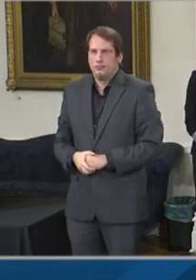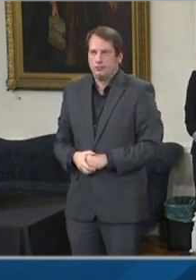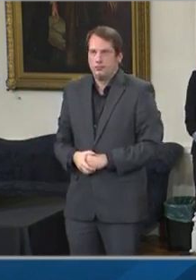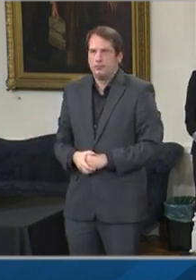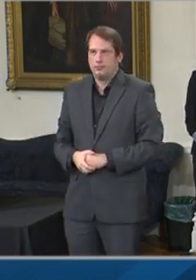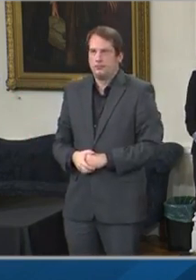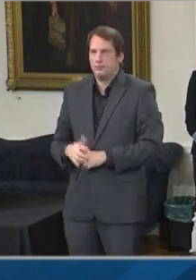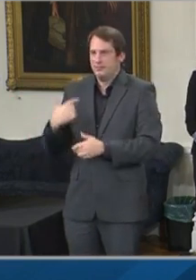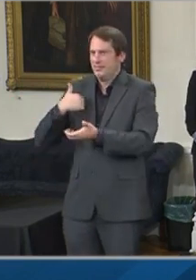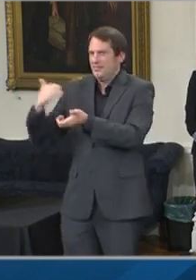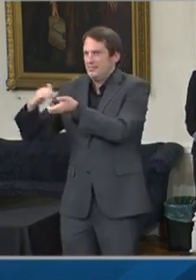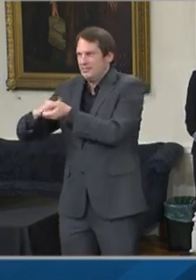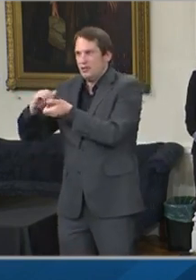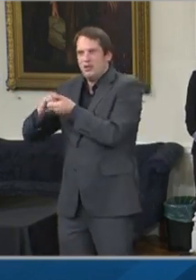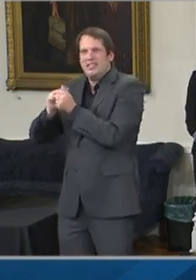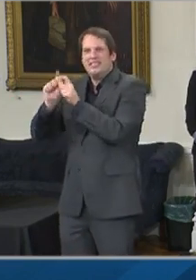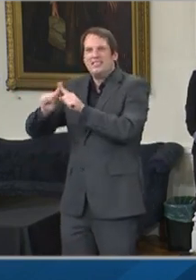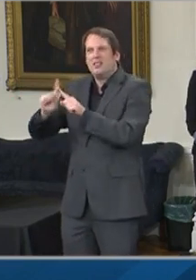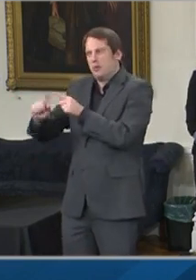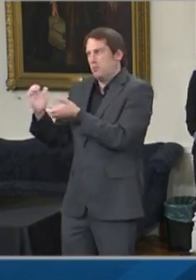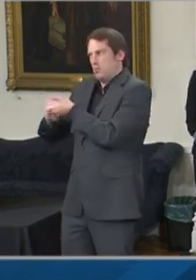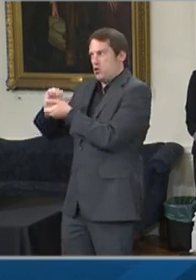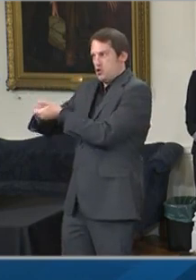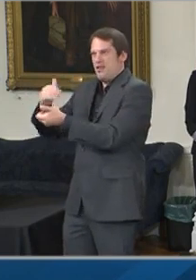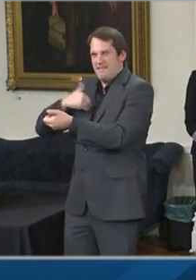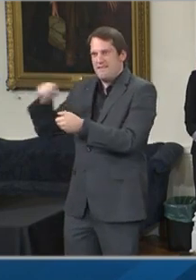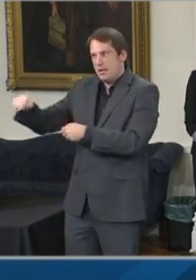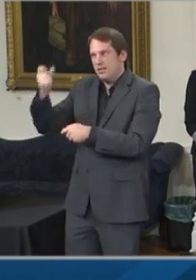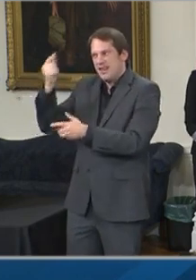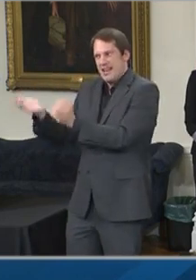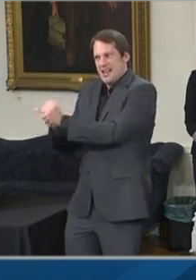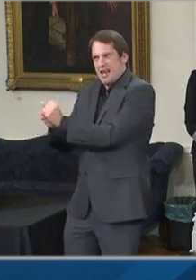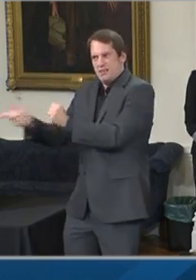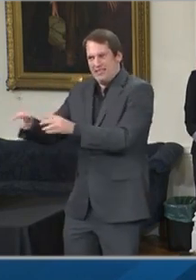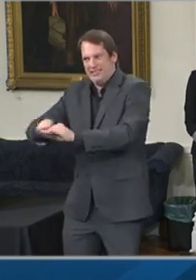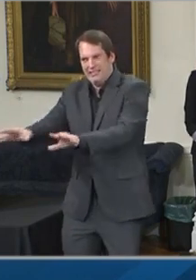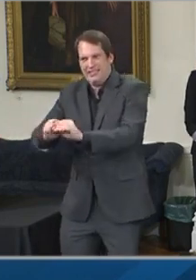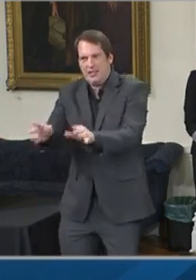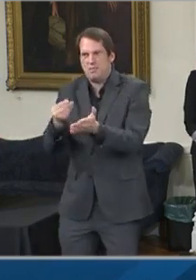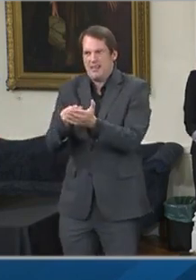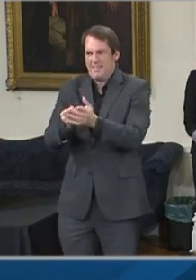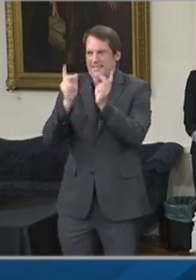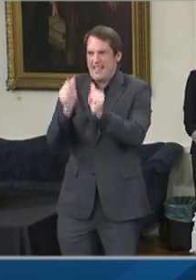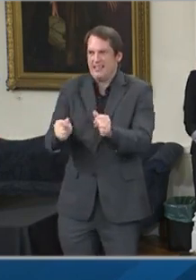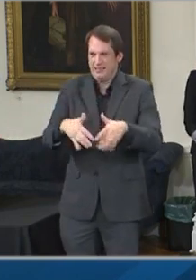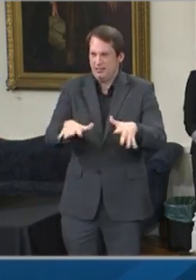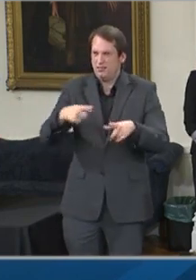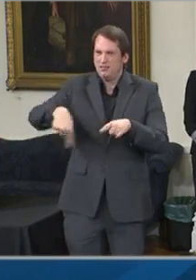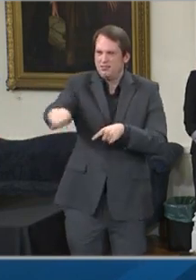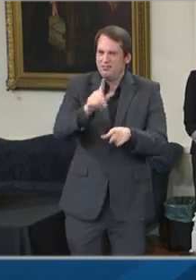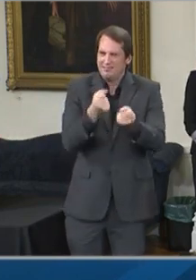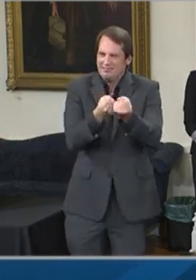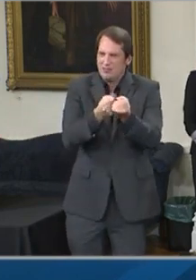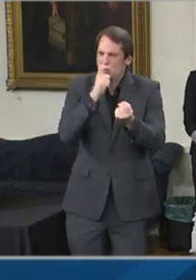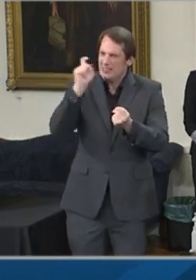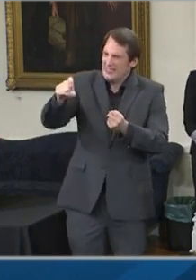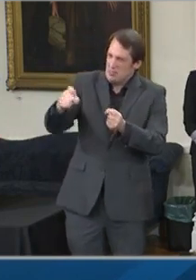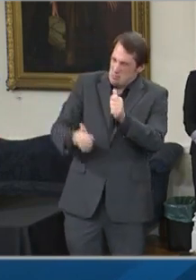getting this money into the hands of those who need it most. This new $250 million